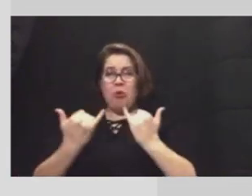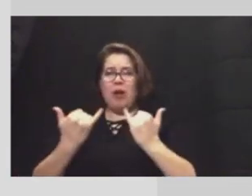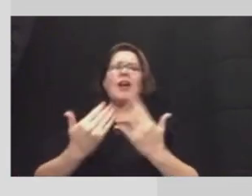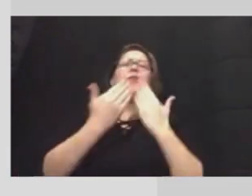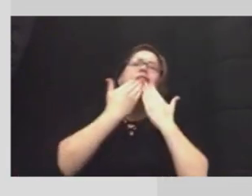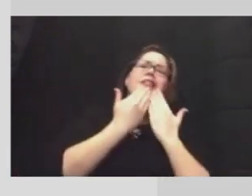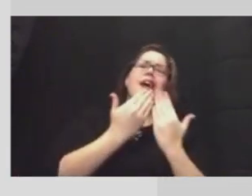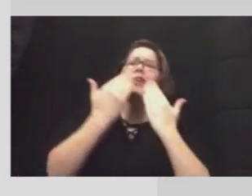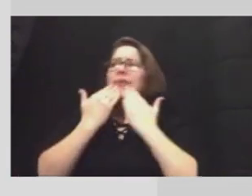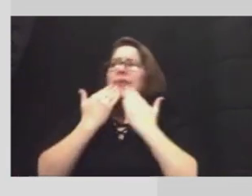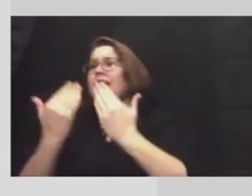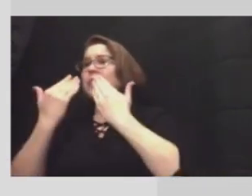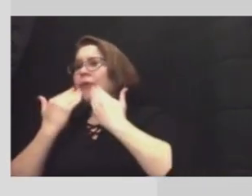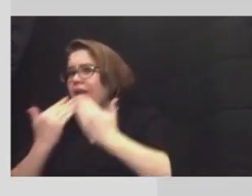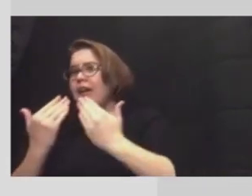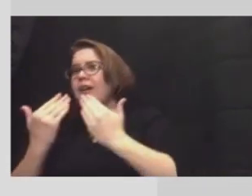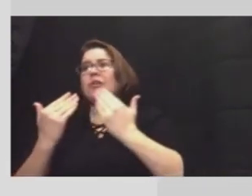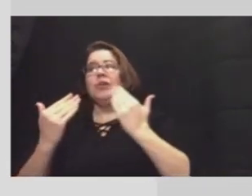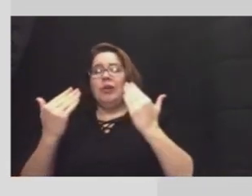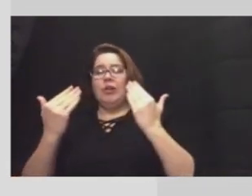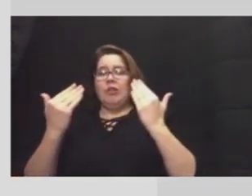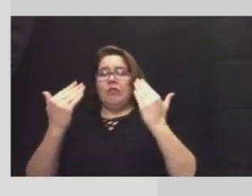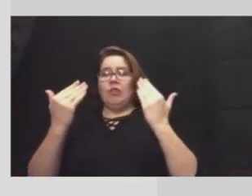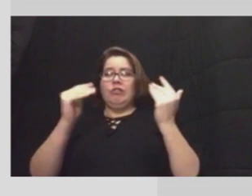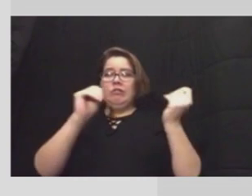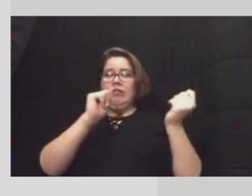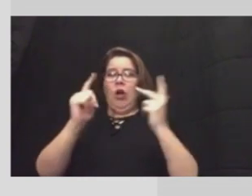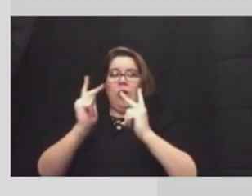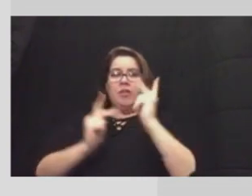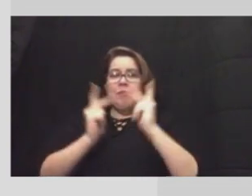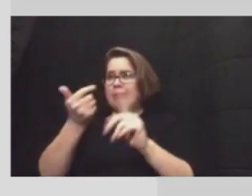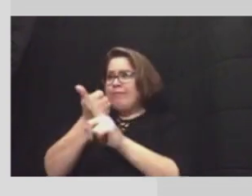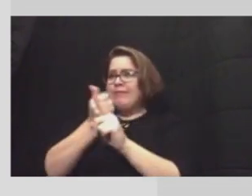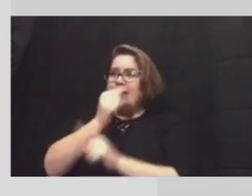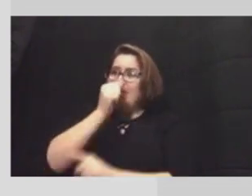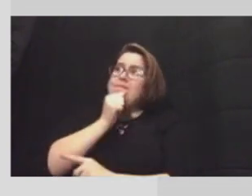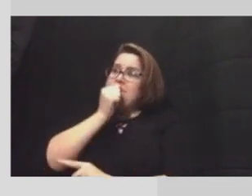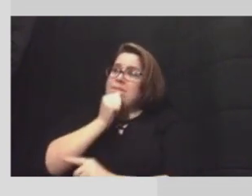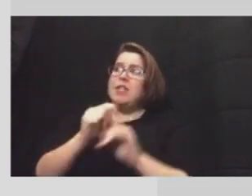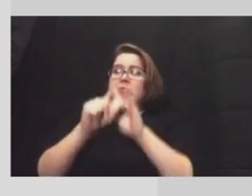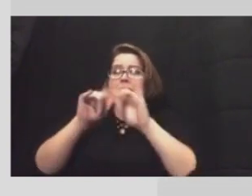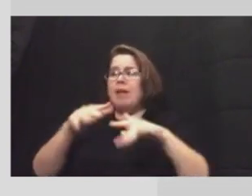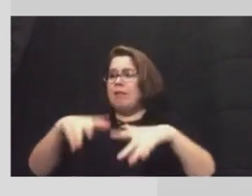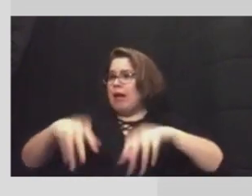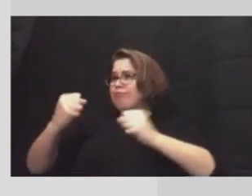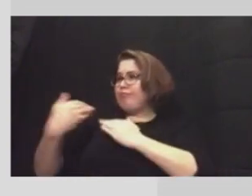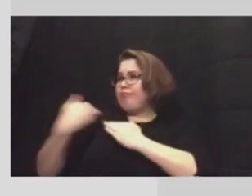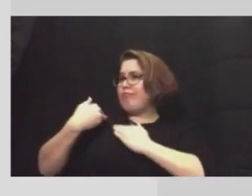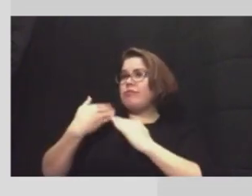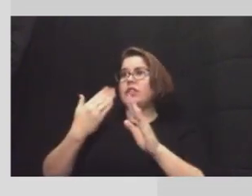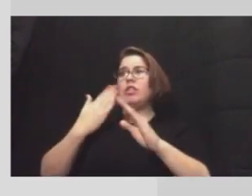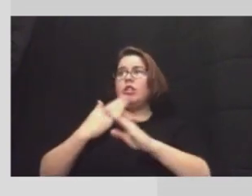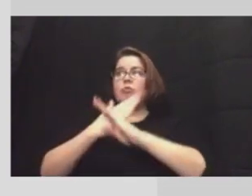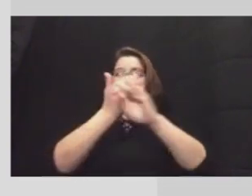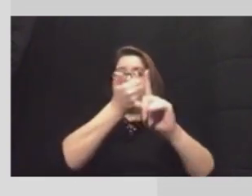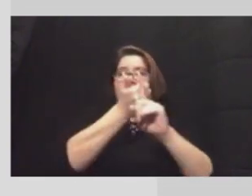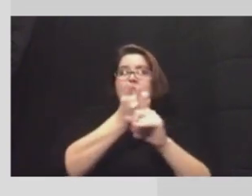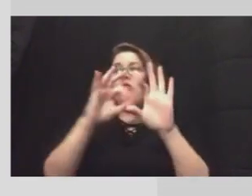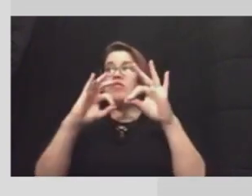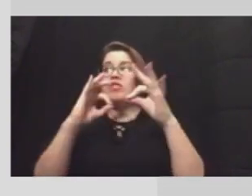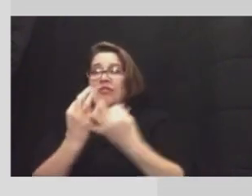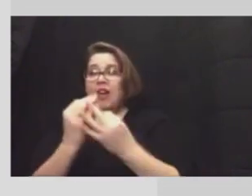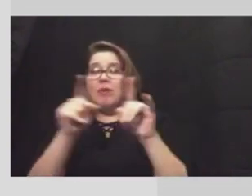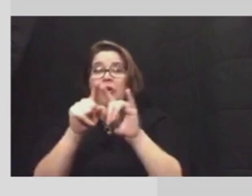everyone who has been um you know patient but also doing their part to protect themselves their family and their neighbors